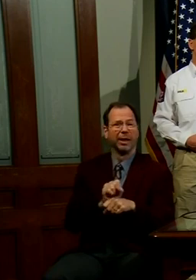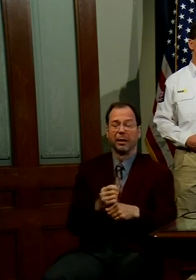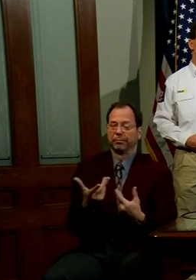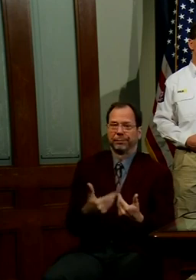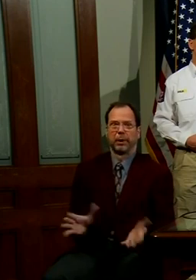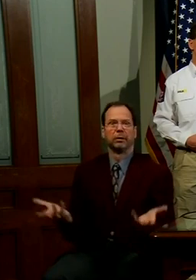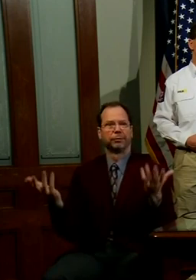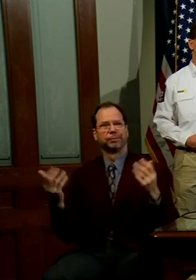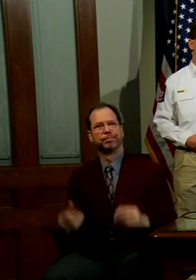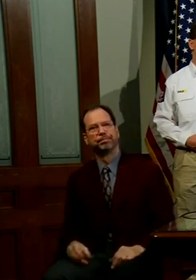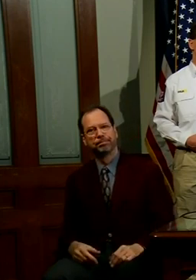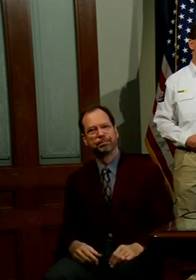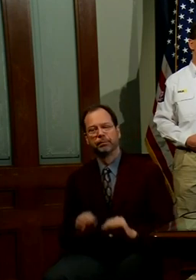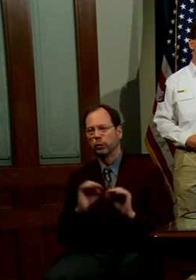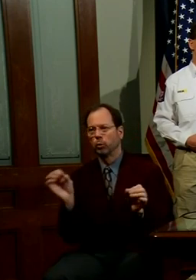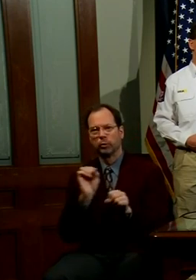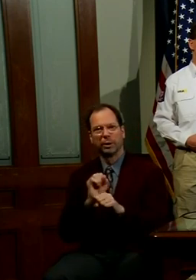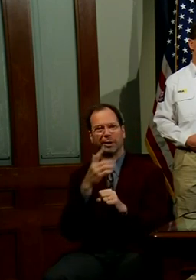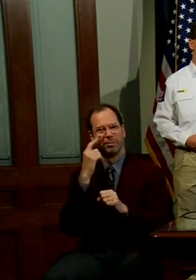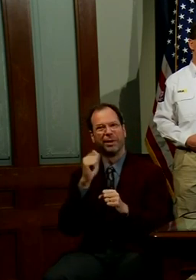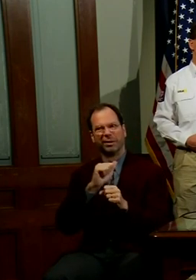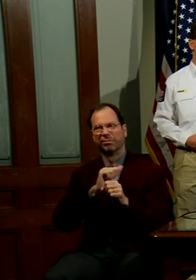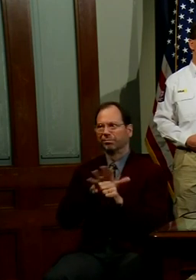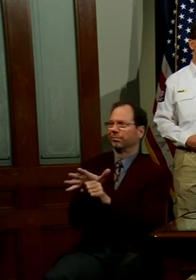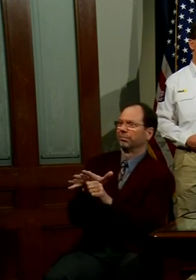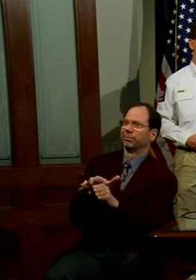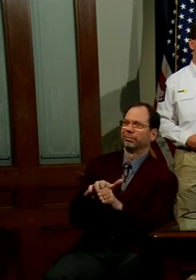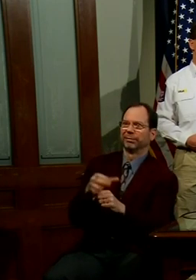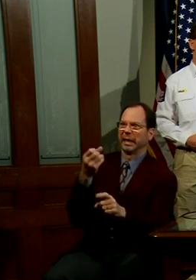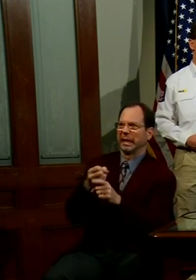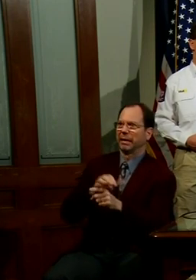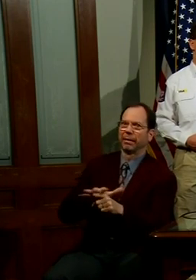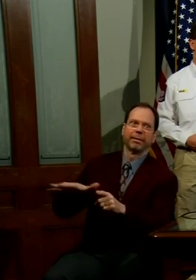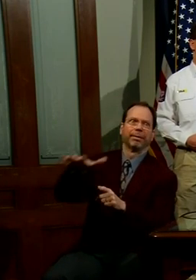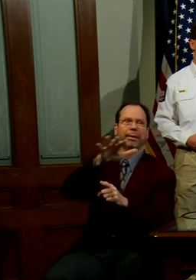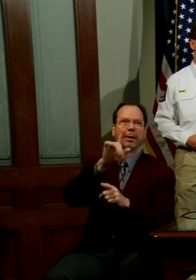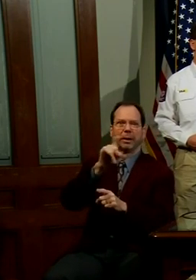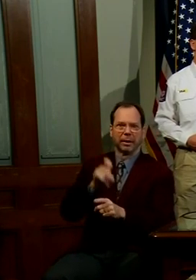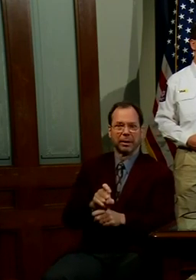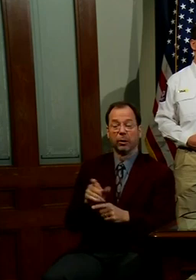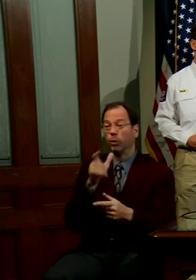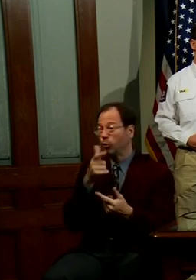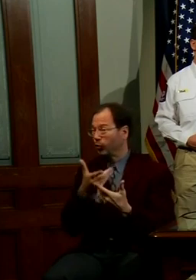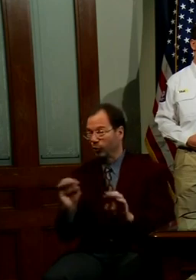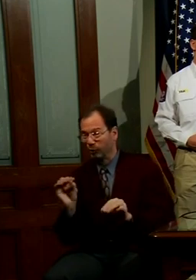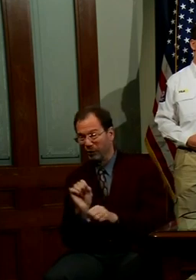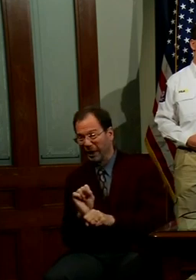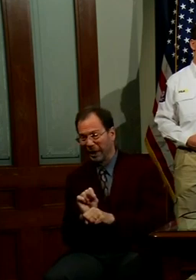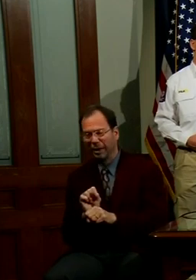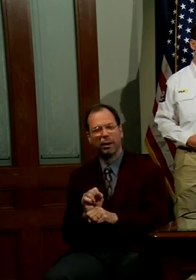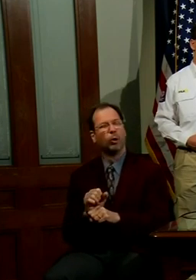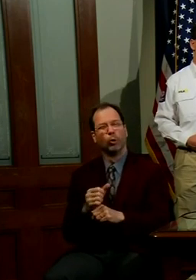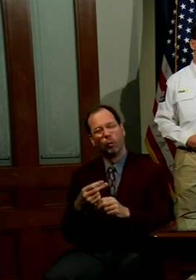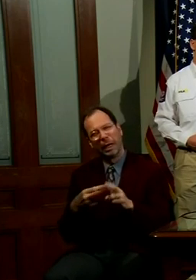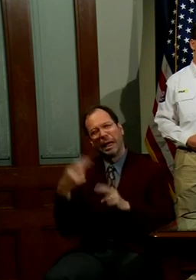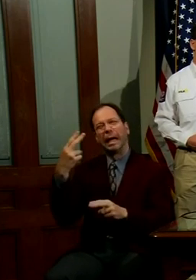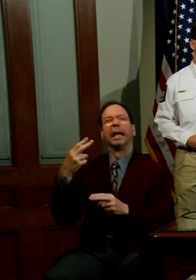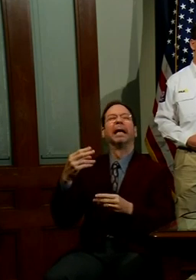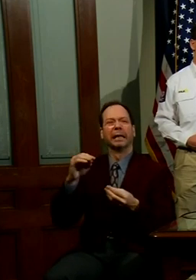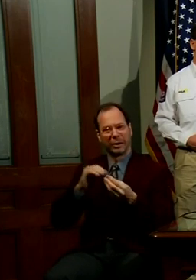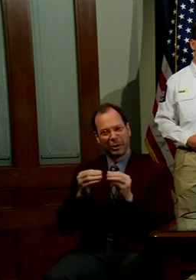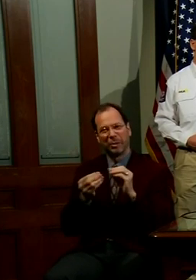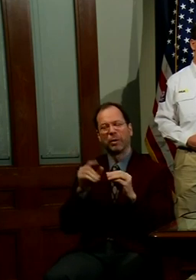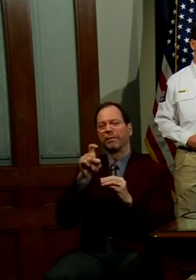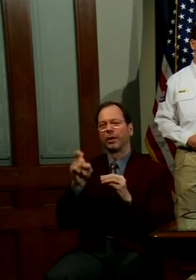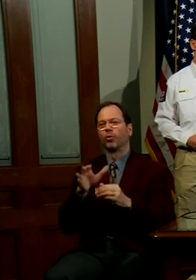because of the impact of the coronavirus. Because of those who have lost jobs, there has been a record number of Texans who have